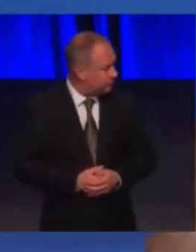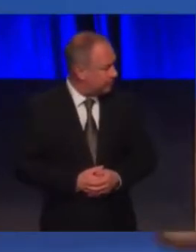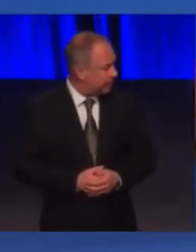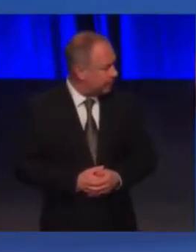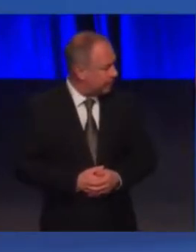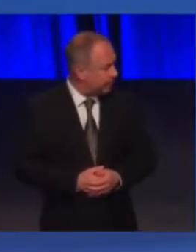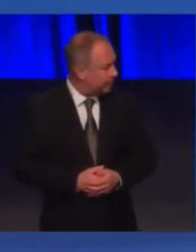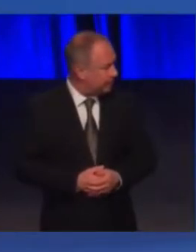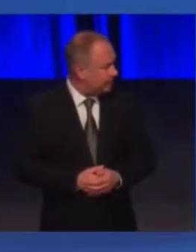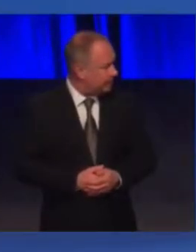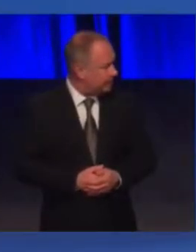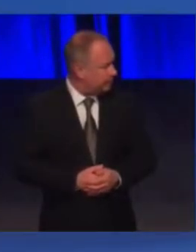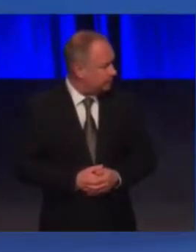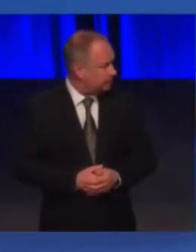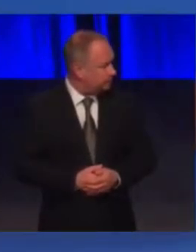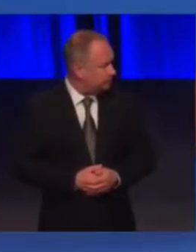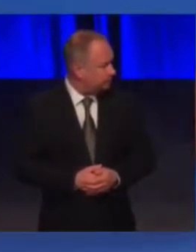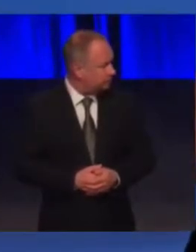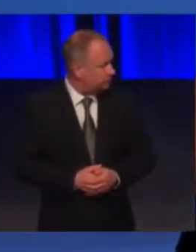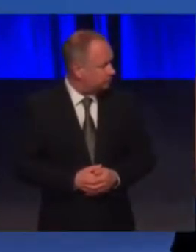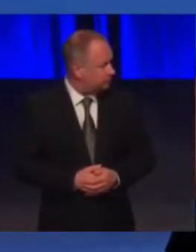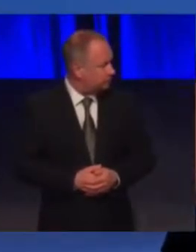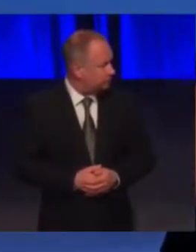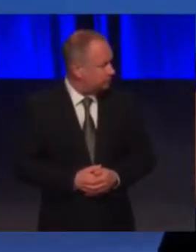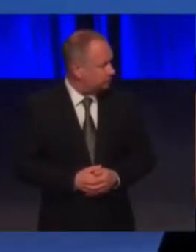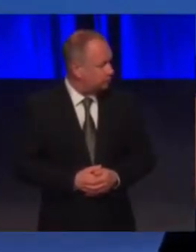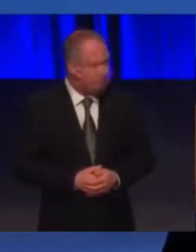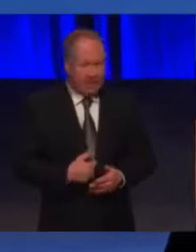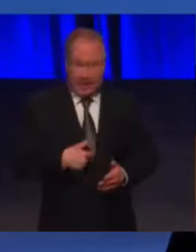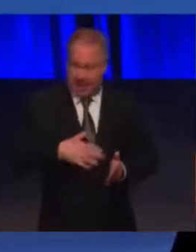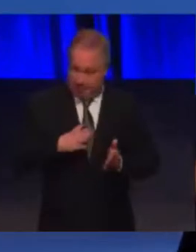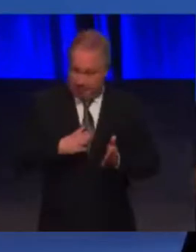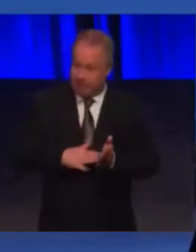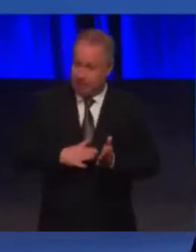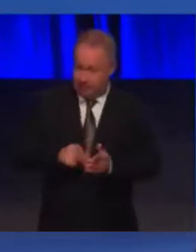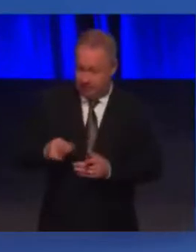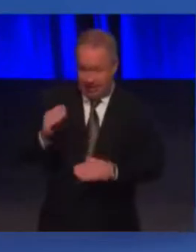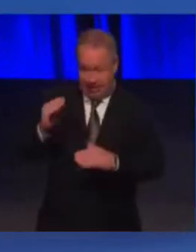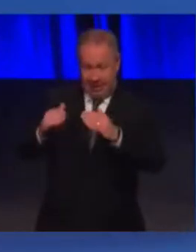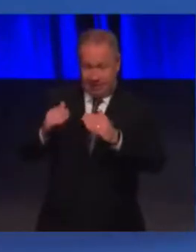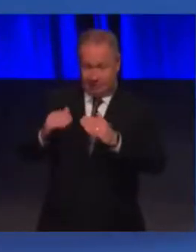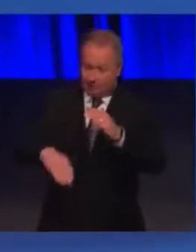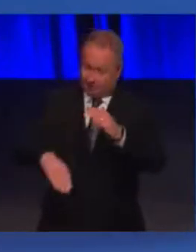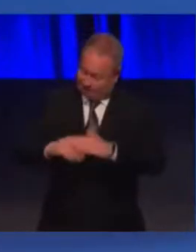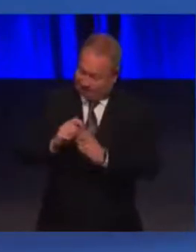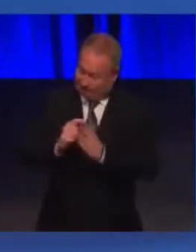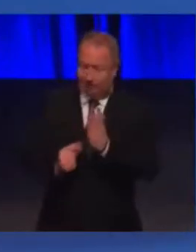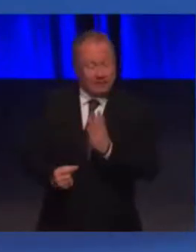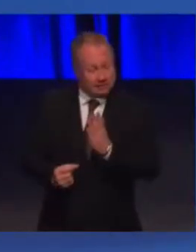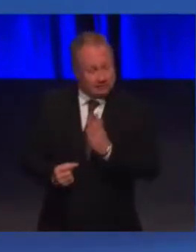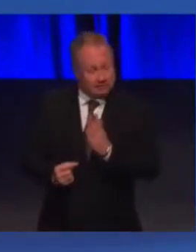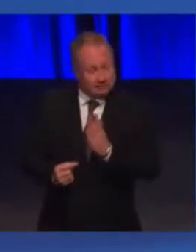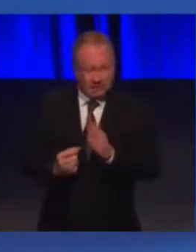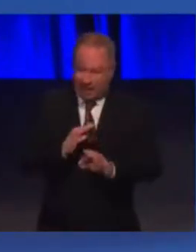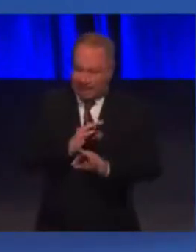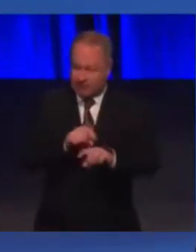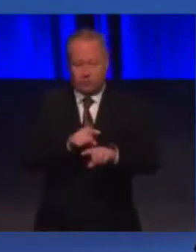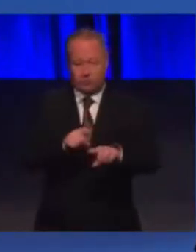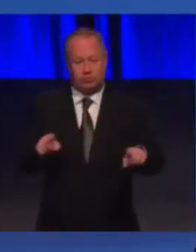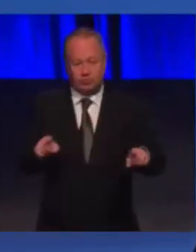Yep, necessitating a changing places toilet conference. As the mother of an adult with profound disabilities, I ask my fellow delegates,